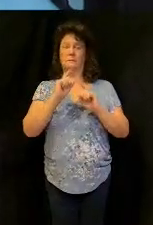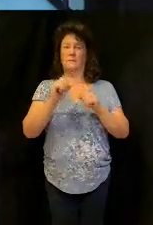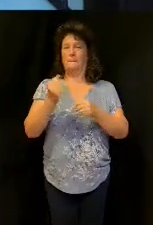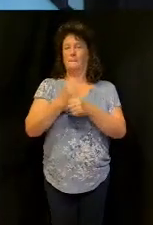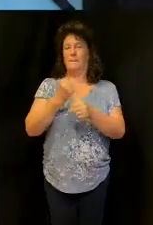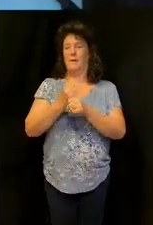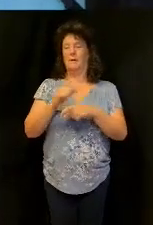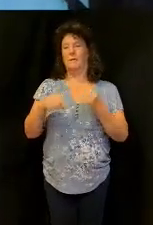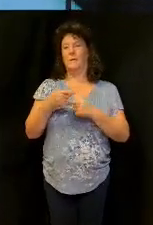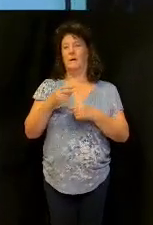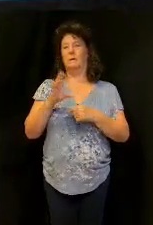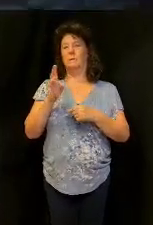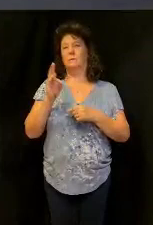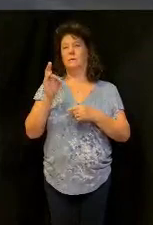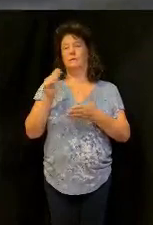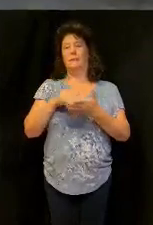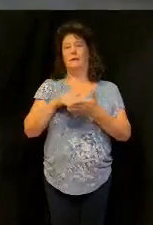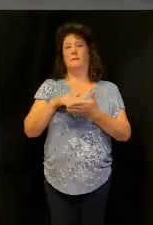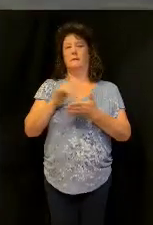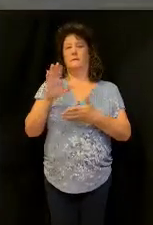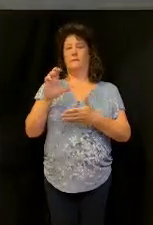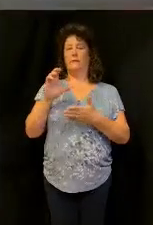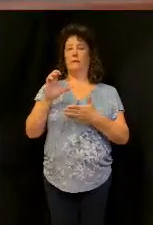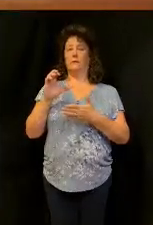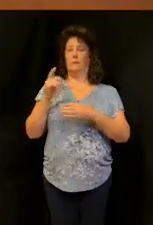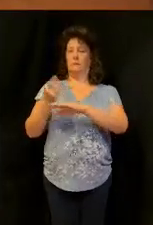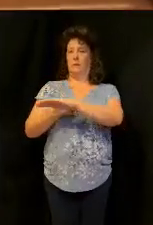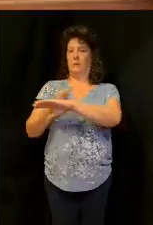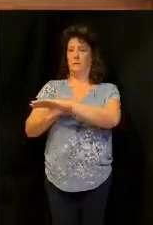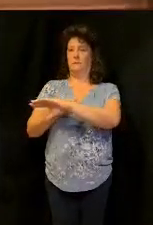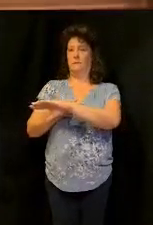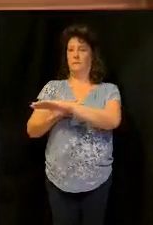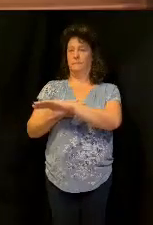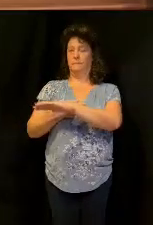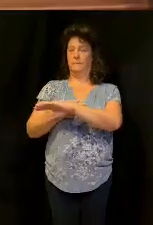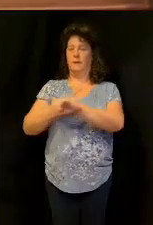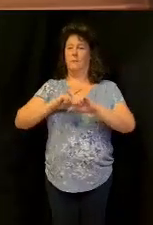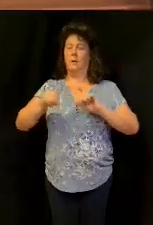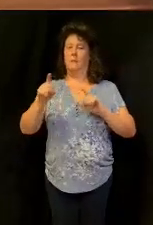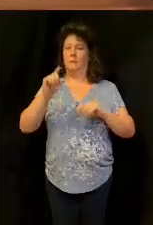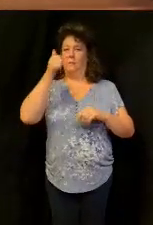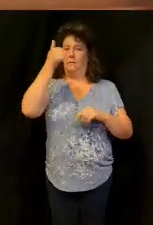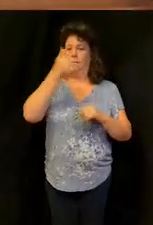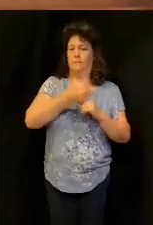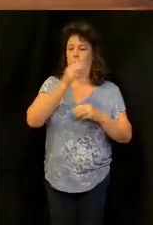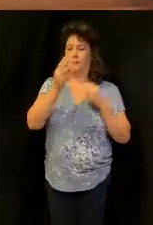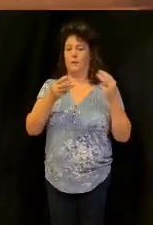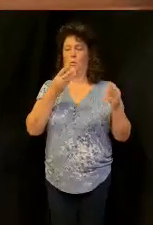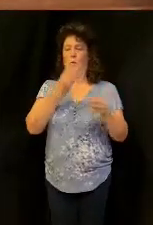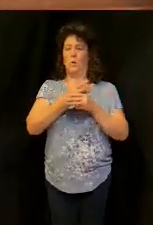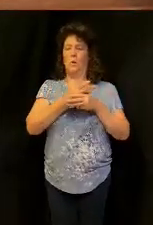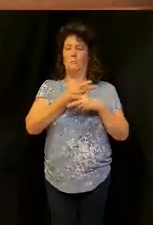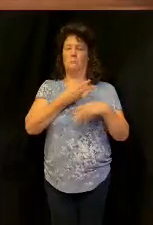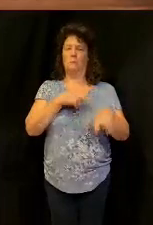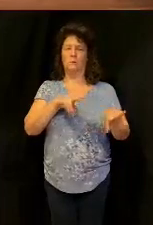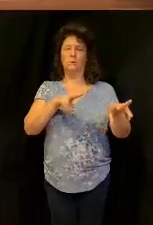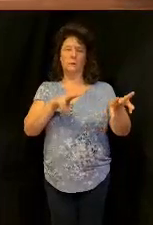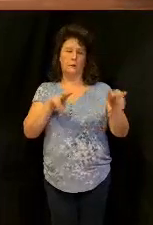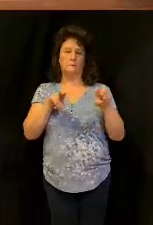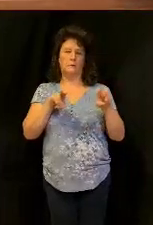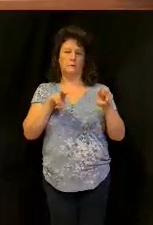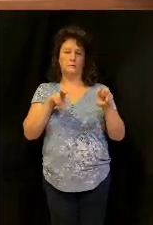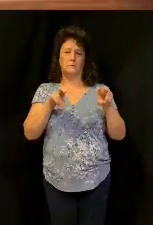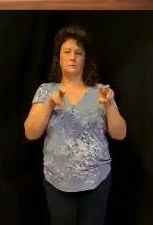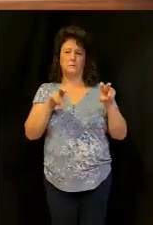I'm telling you this because if you don't watch out, because the world is very self-centered, and it's very self-focused, and it's becoming more of that,